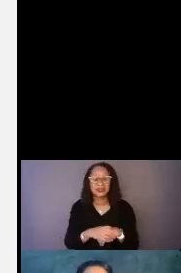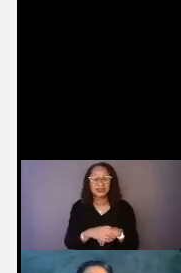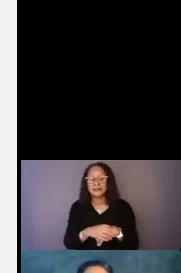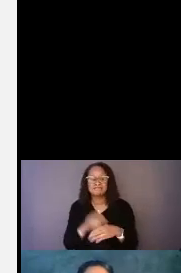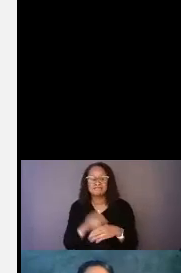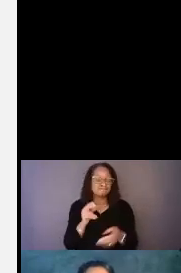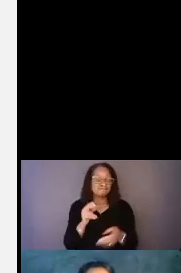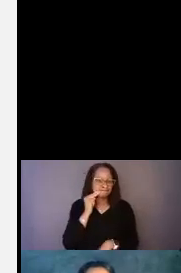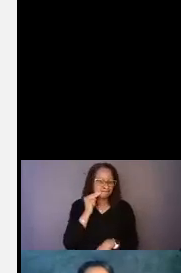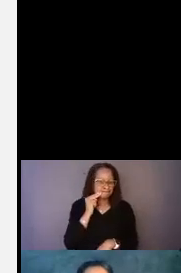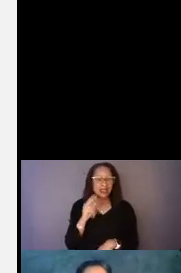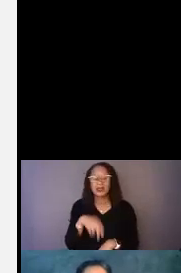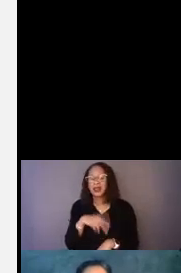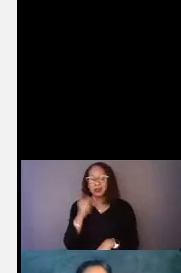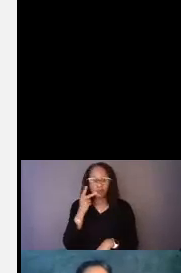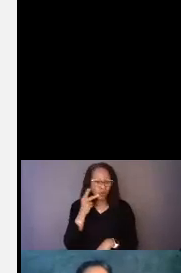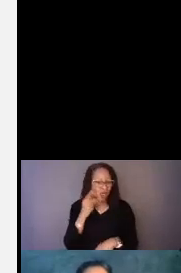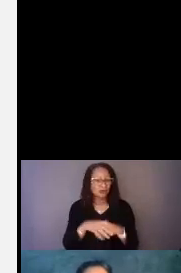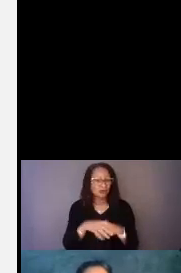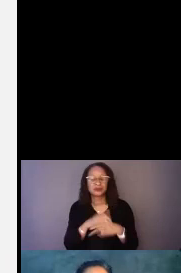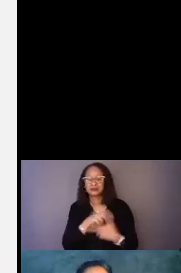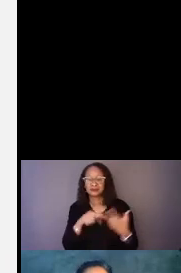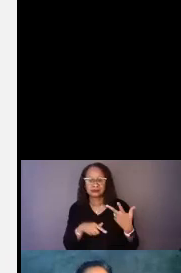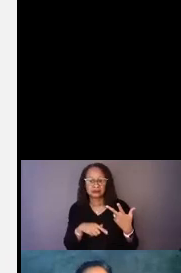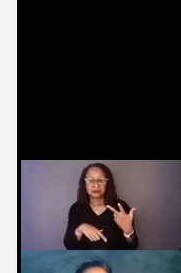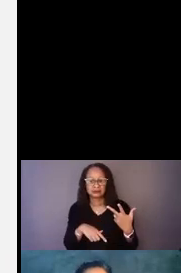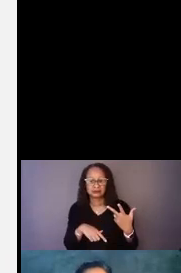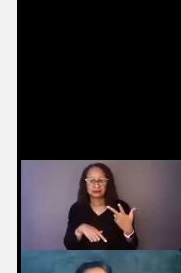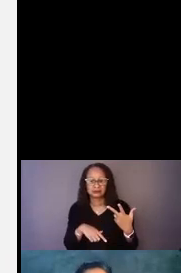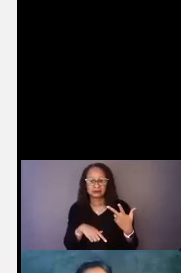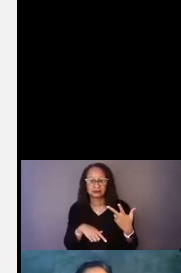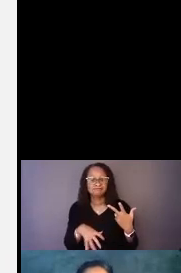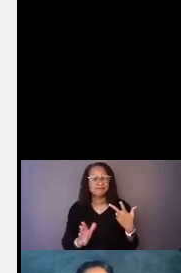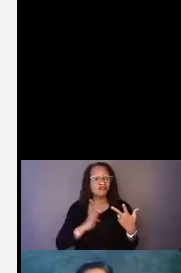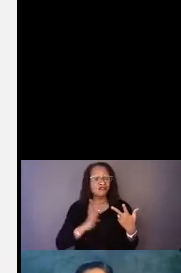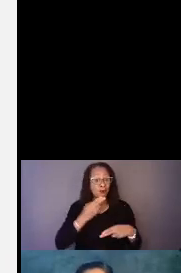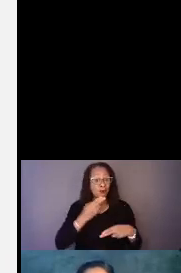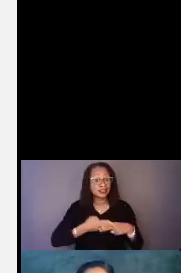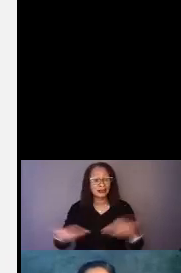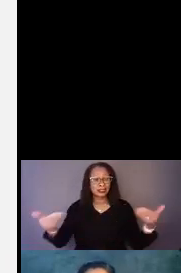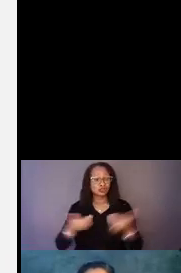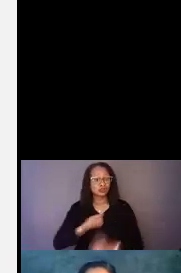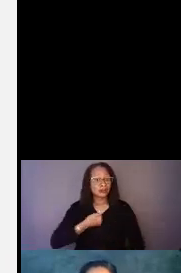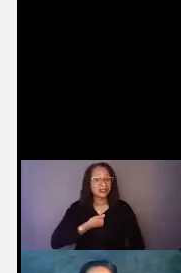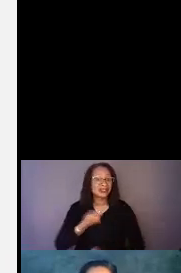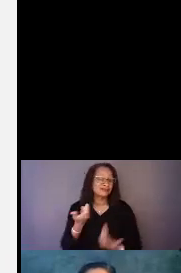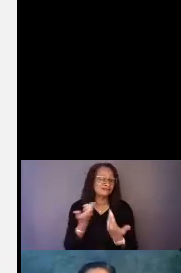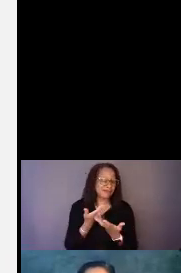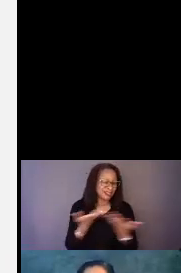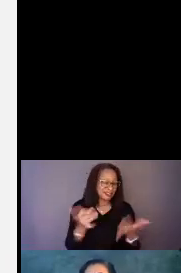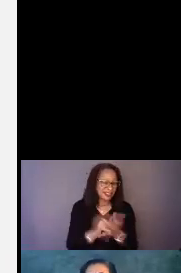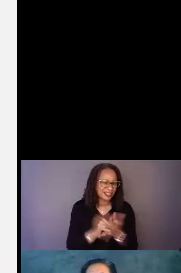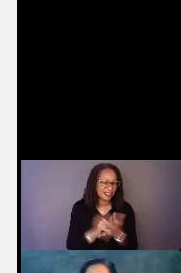you know, pronouns, formal names, introduce myself, things like that, titles.